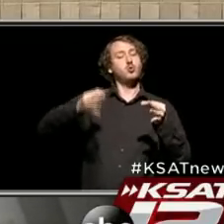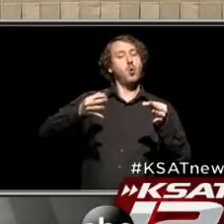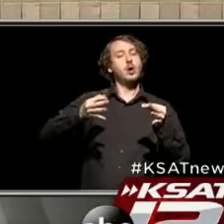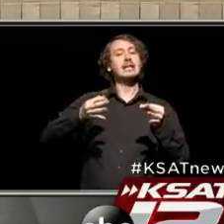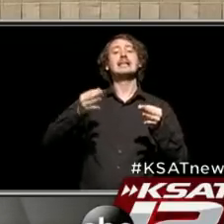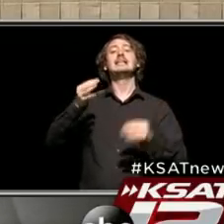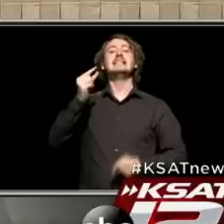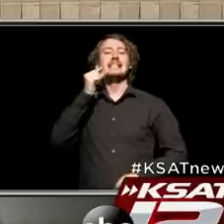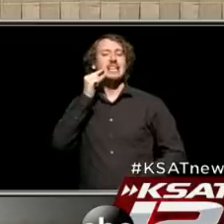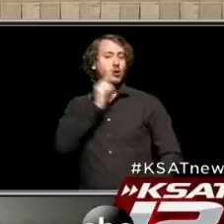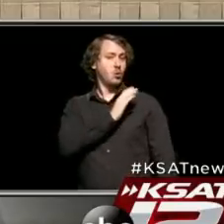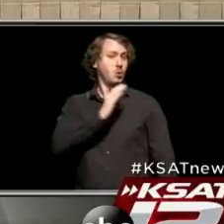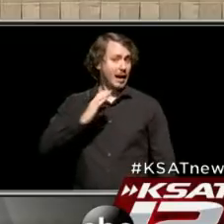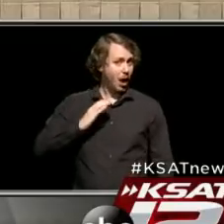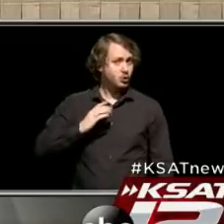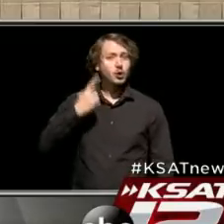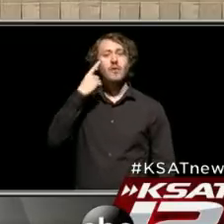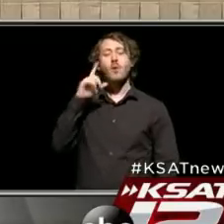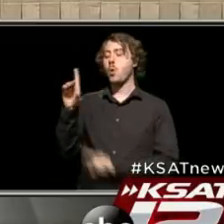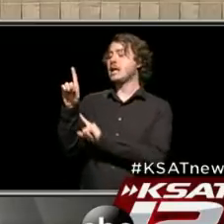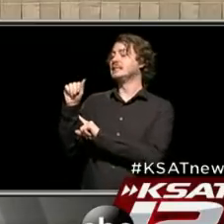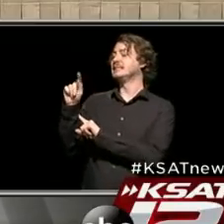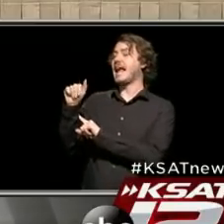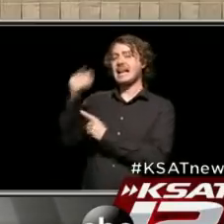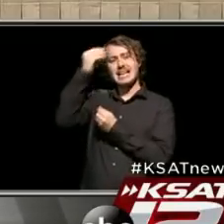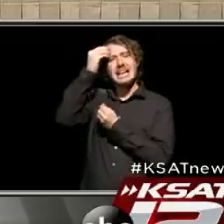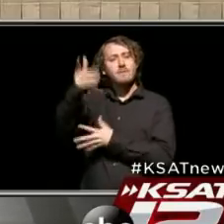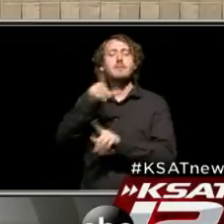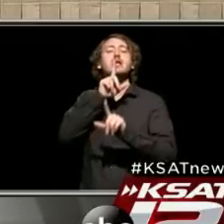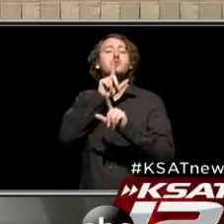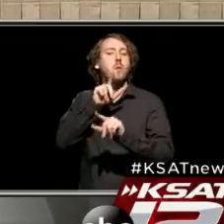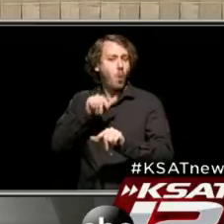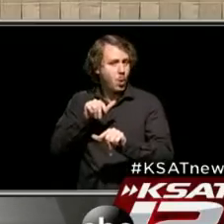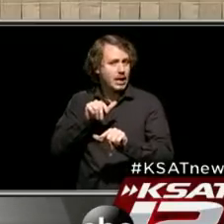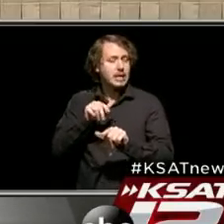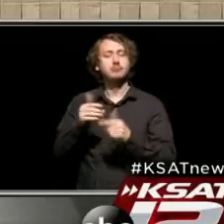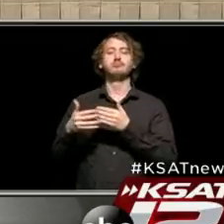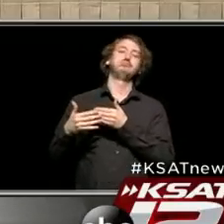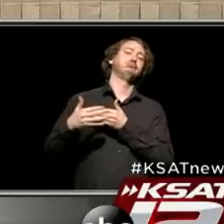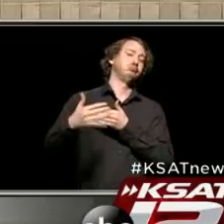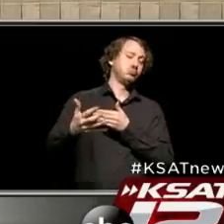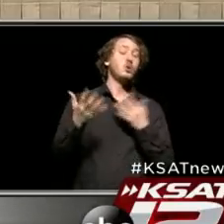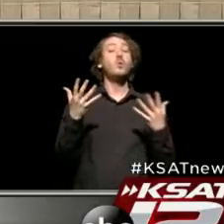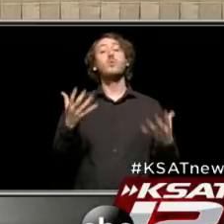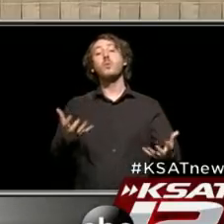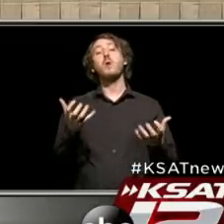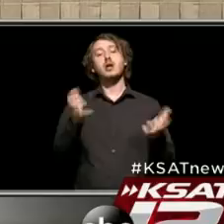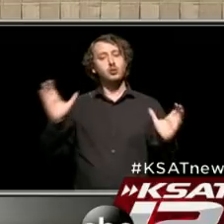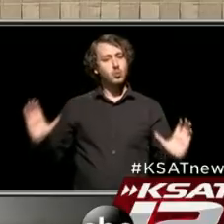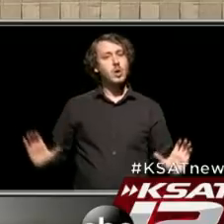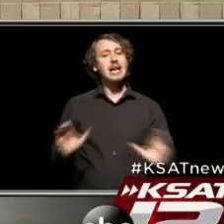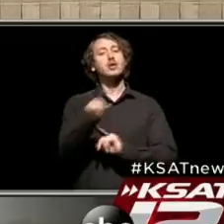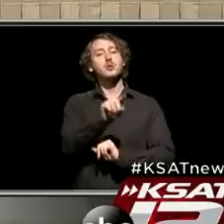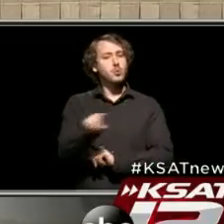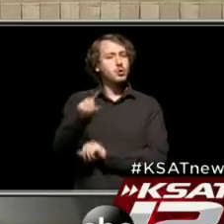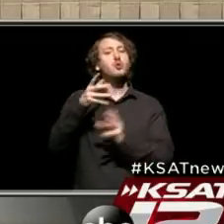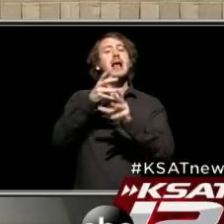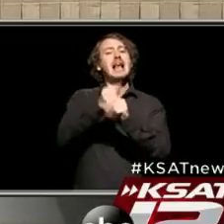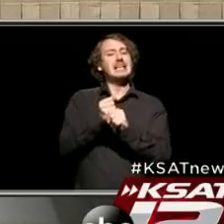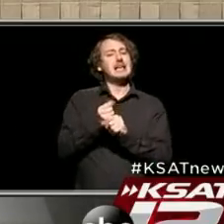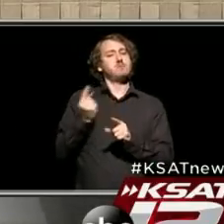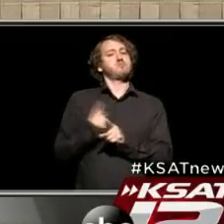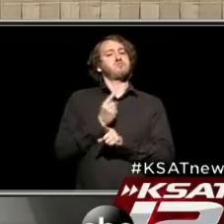council, in terms of things like data reporting and so forth. So we do want to encourage you to get the latest